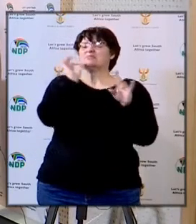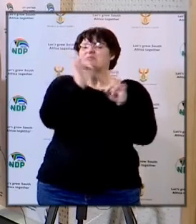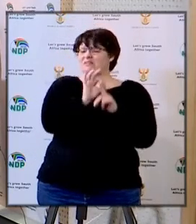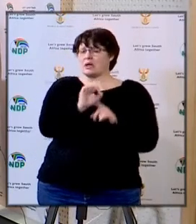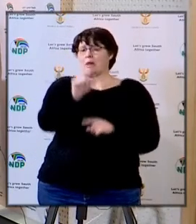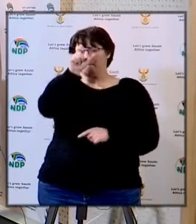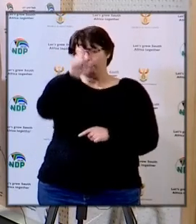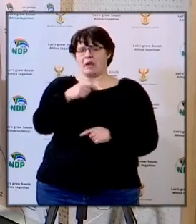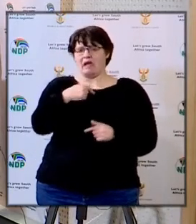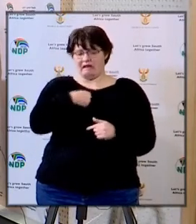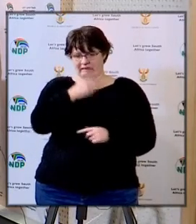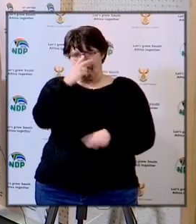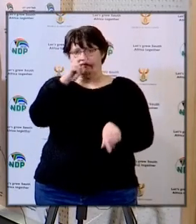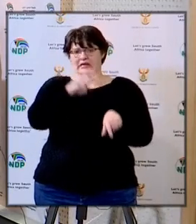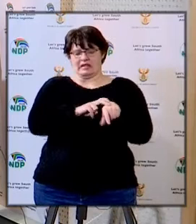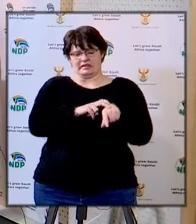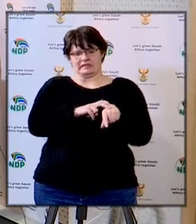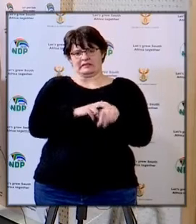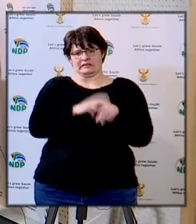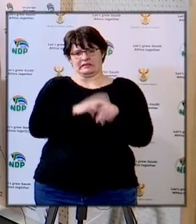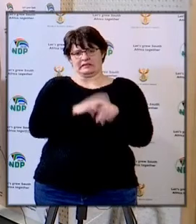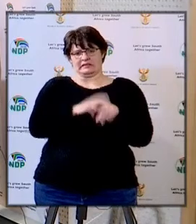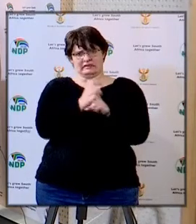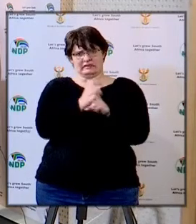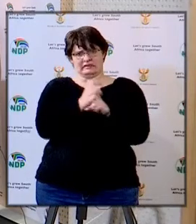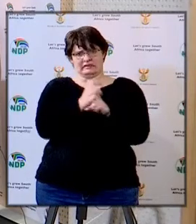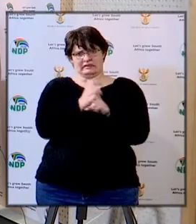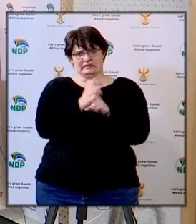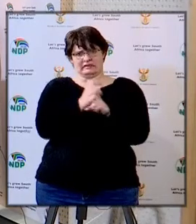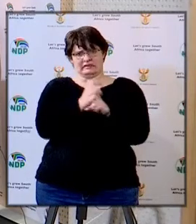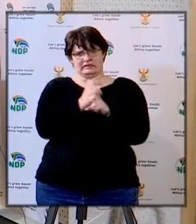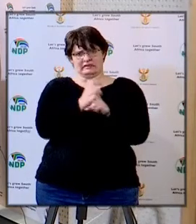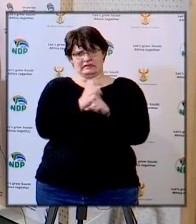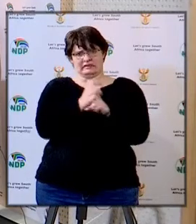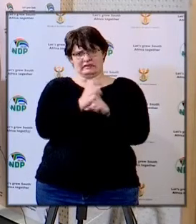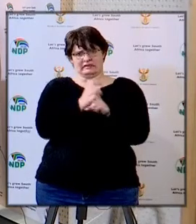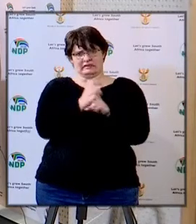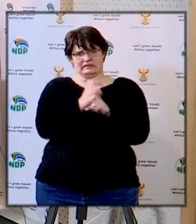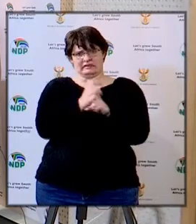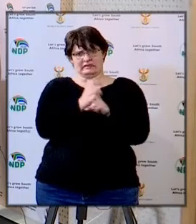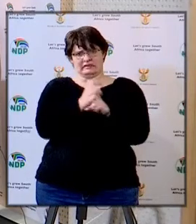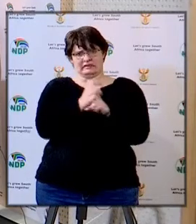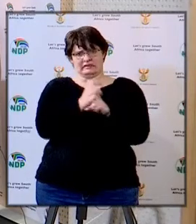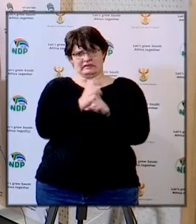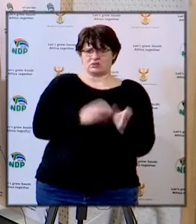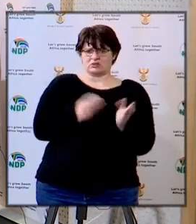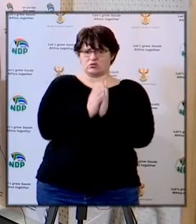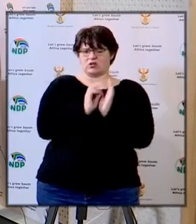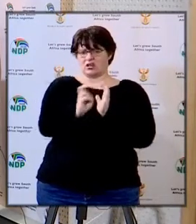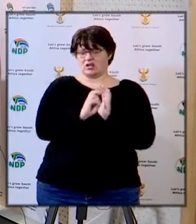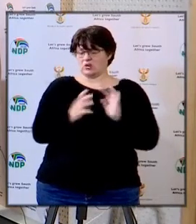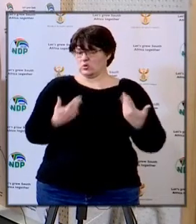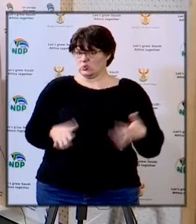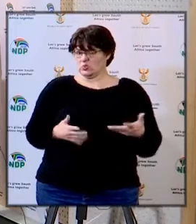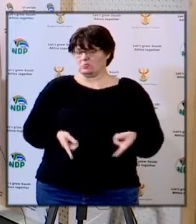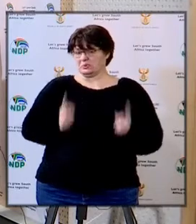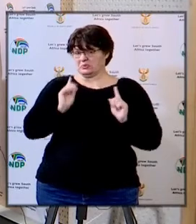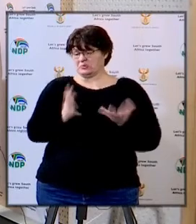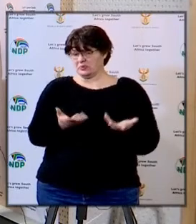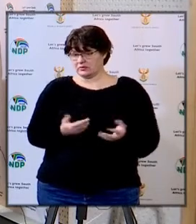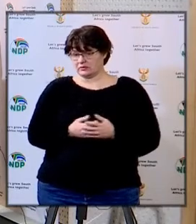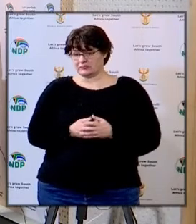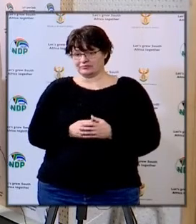for people with complex needs or increased vulnerability those are the questions for now